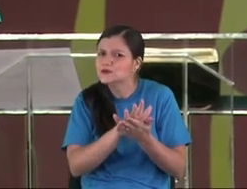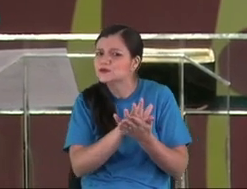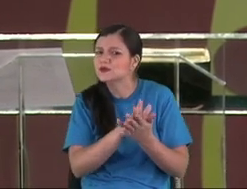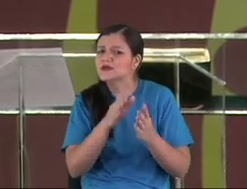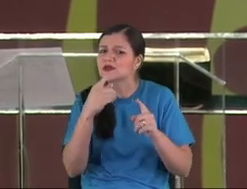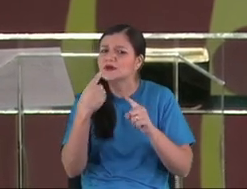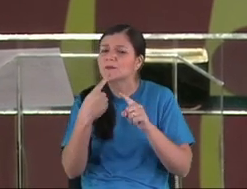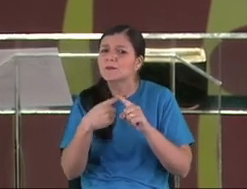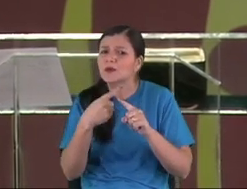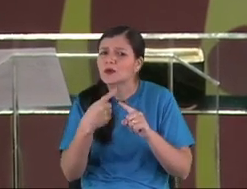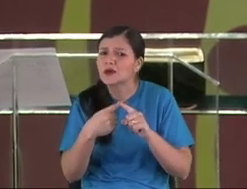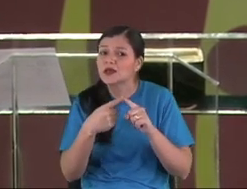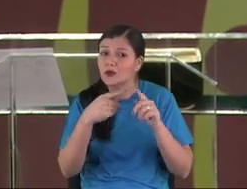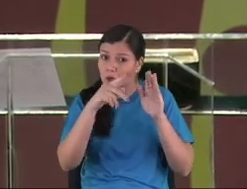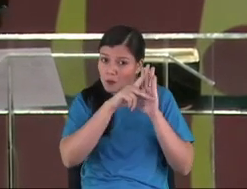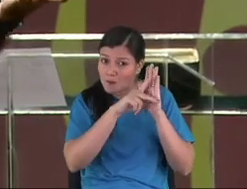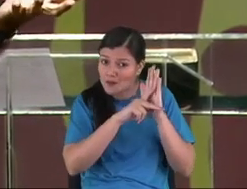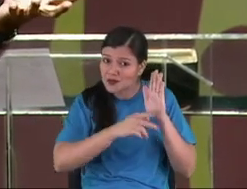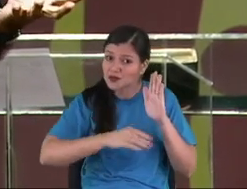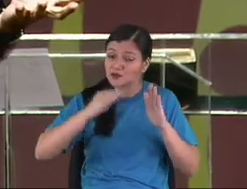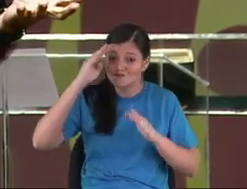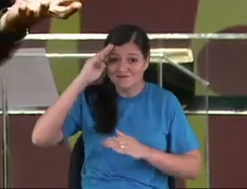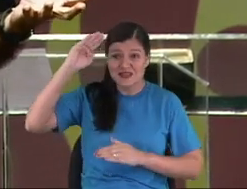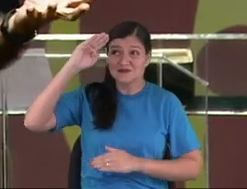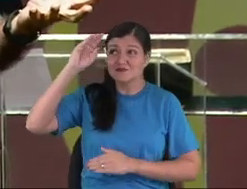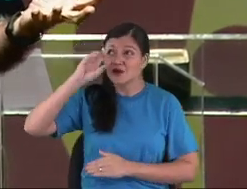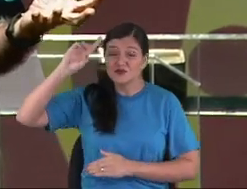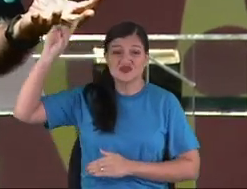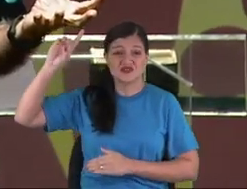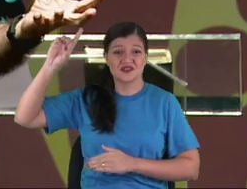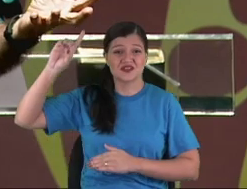original plan of God is just broken,